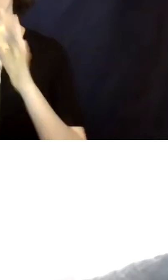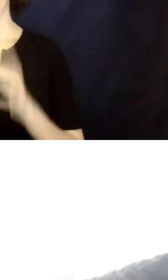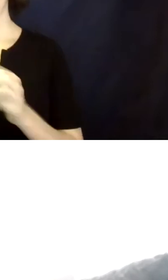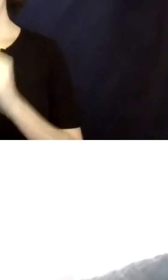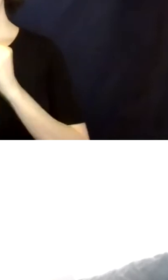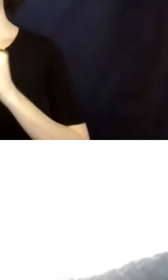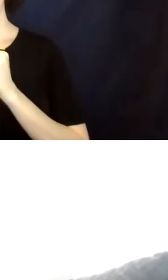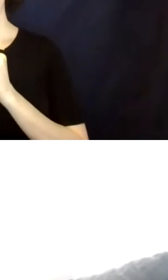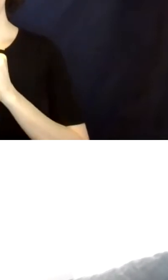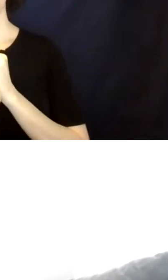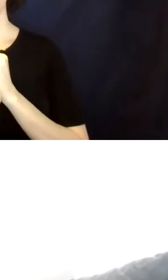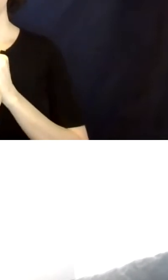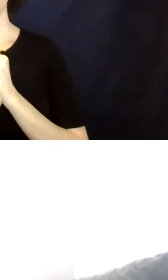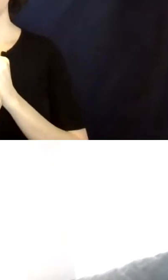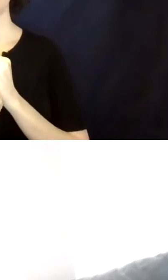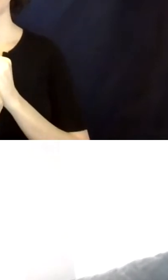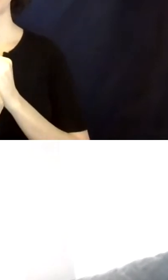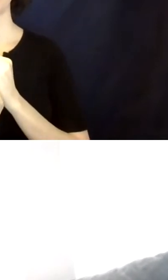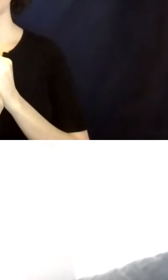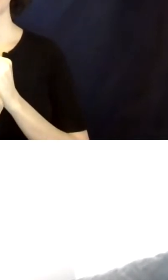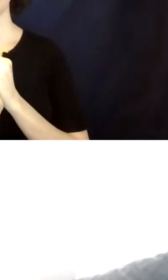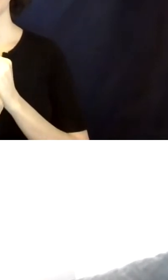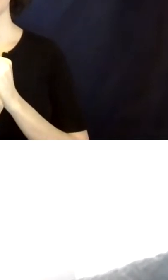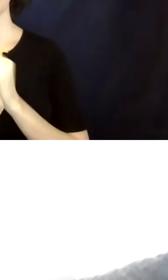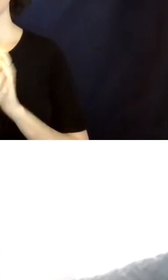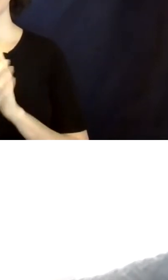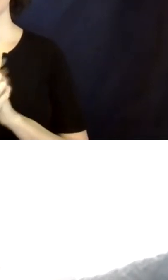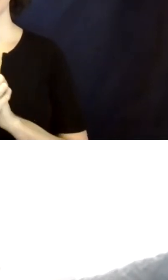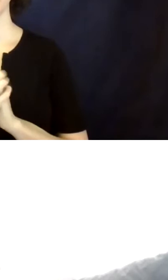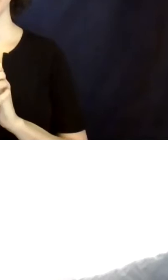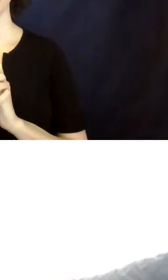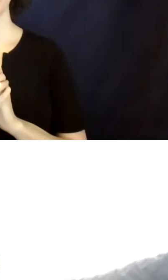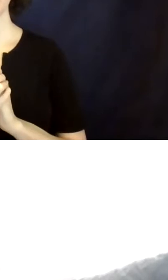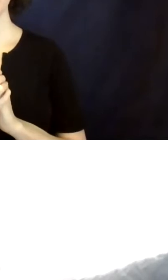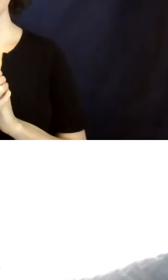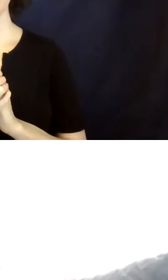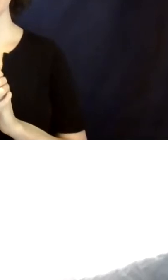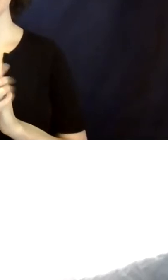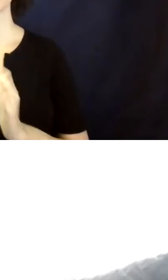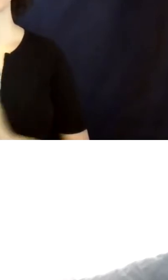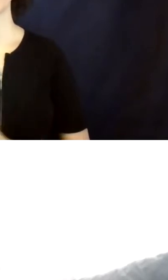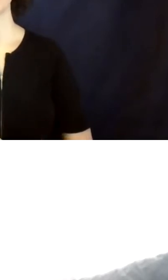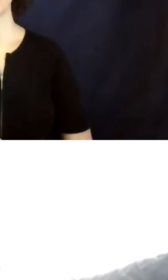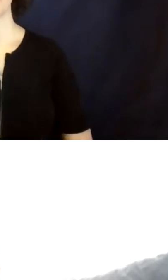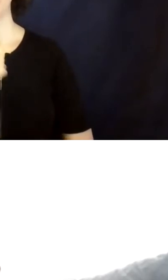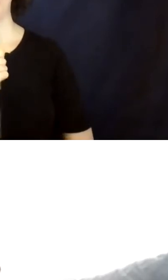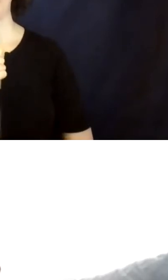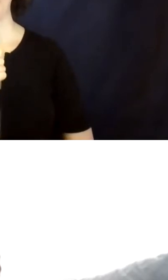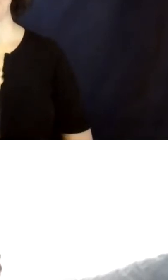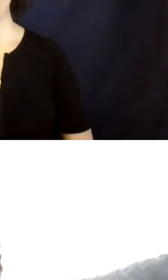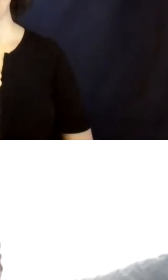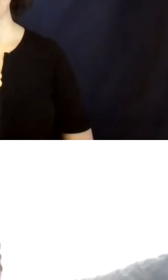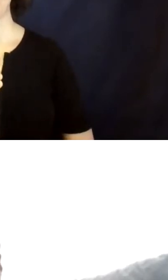um, opportunity. Um, and the, the question is, does it interfere with individuals with